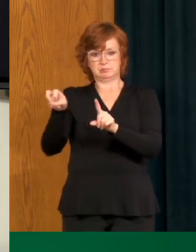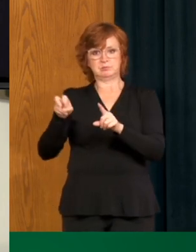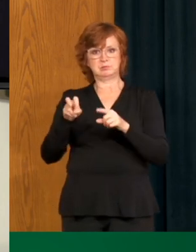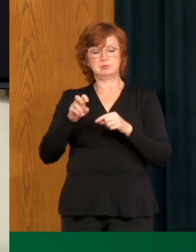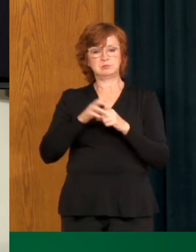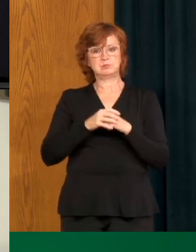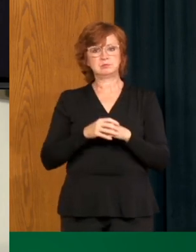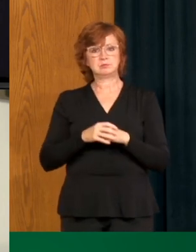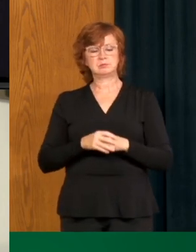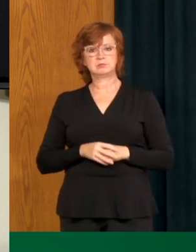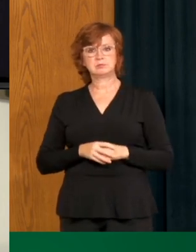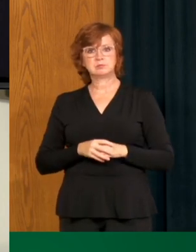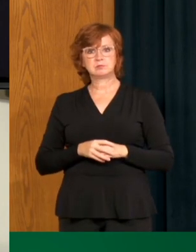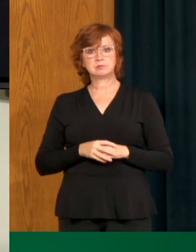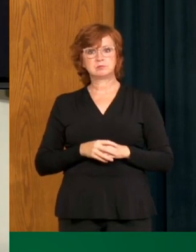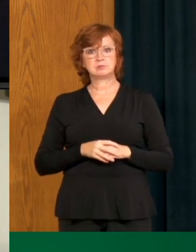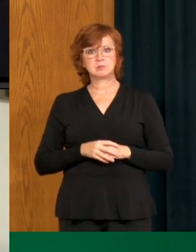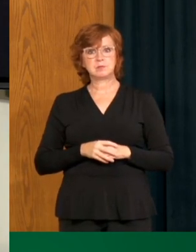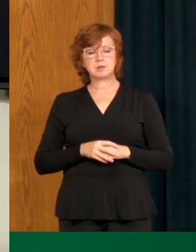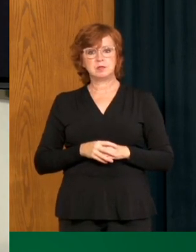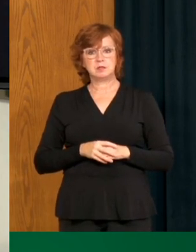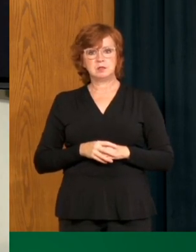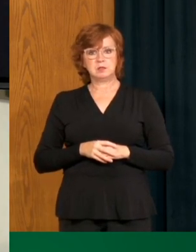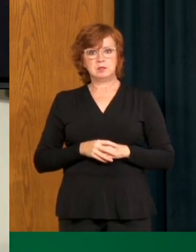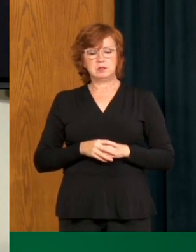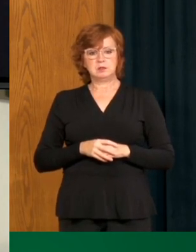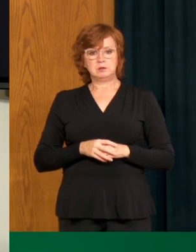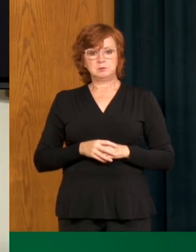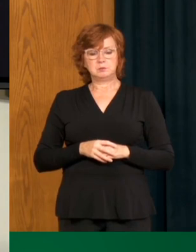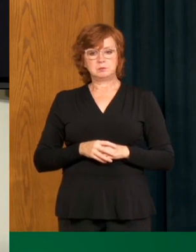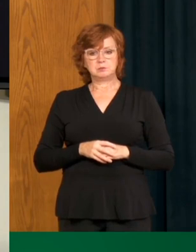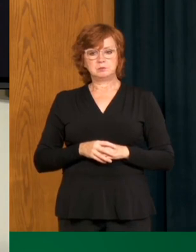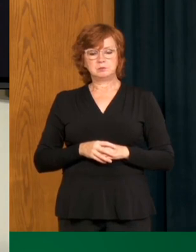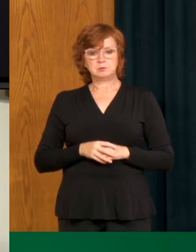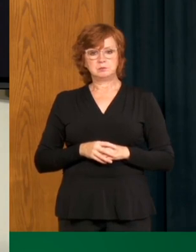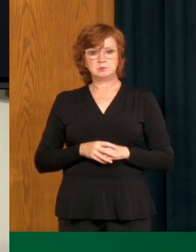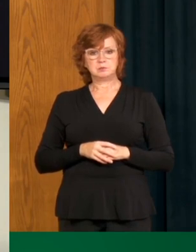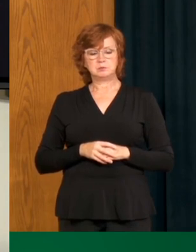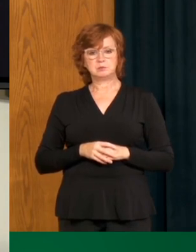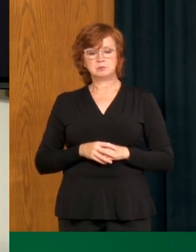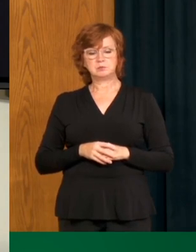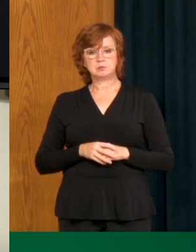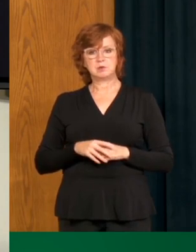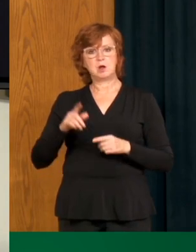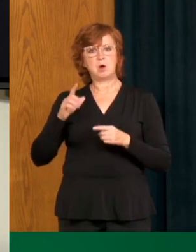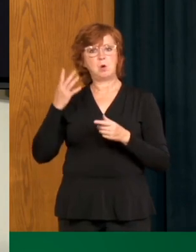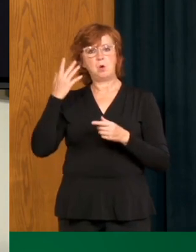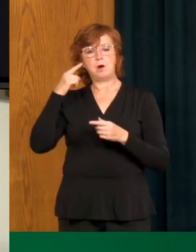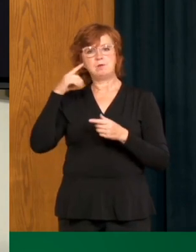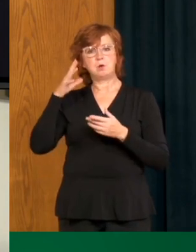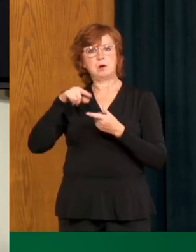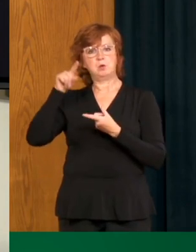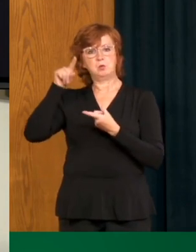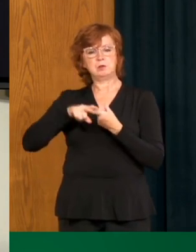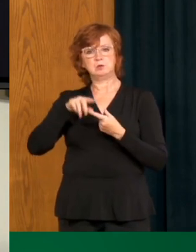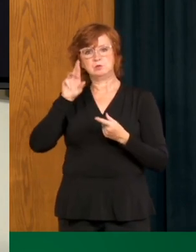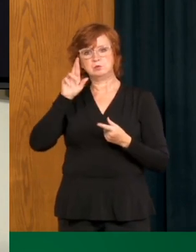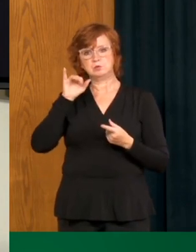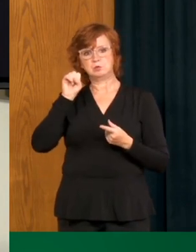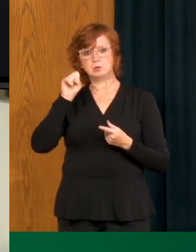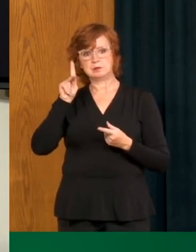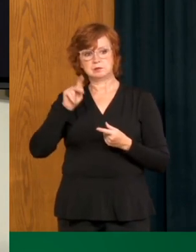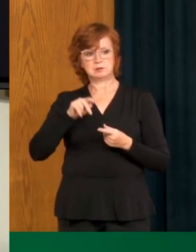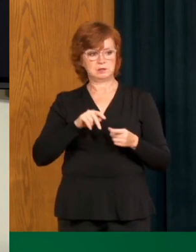at risk. And even if we have relaxed visitation guidelines, we need to be very thoughtful when we visit our loved ones in those settings.